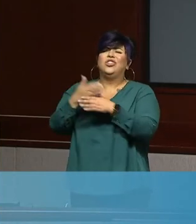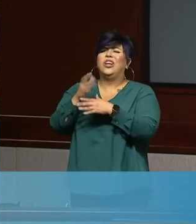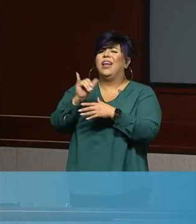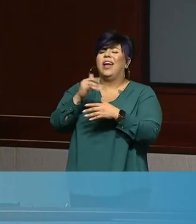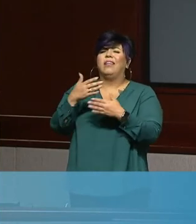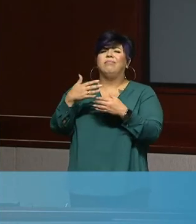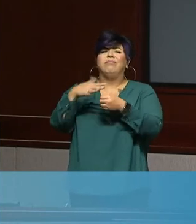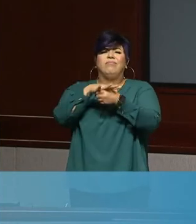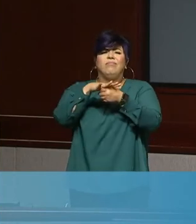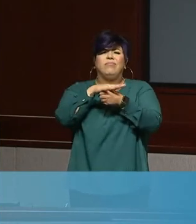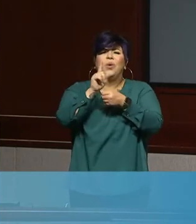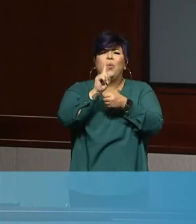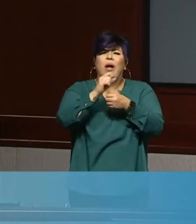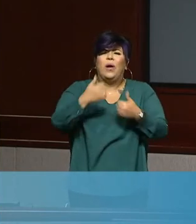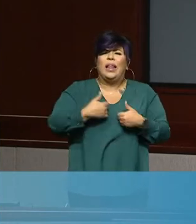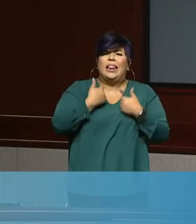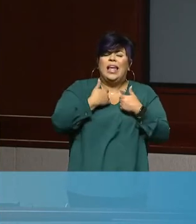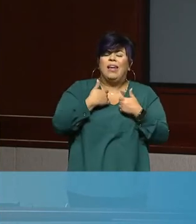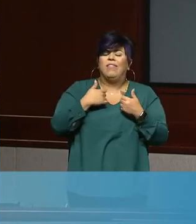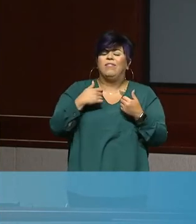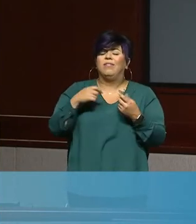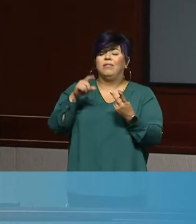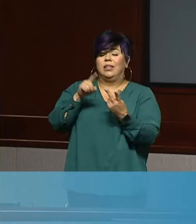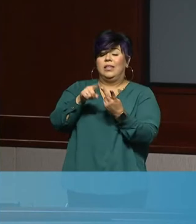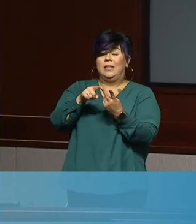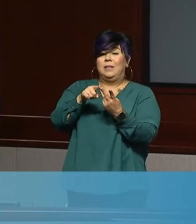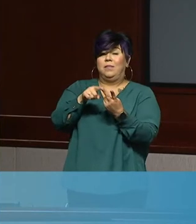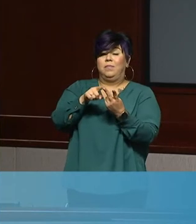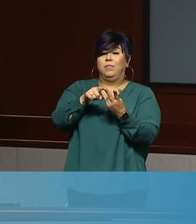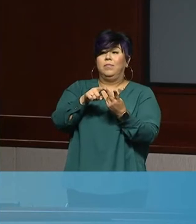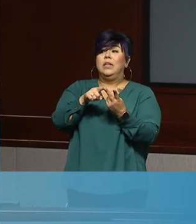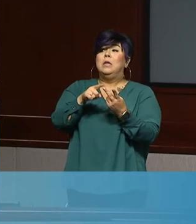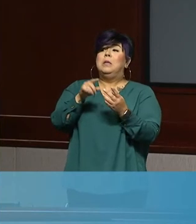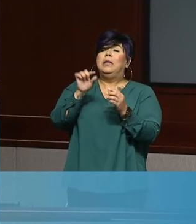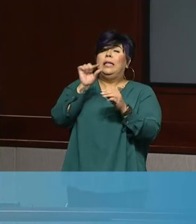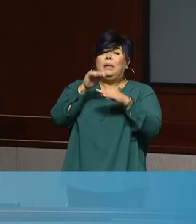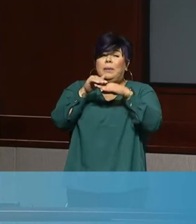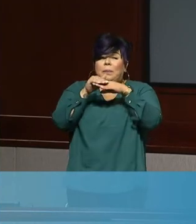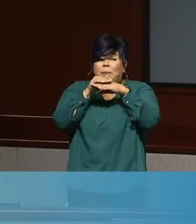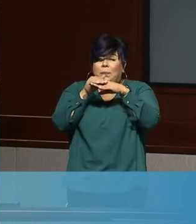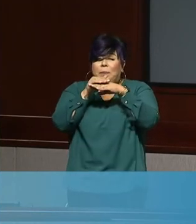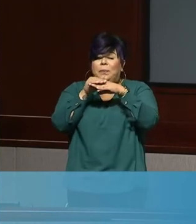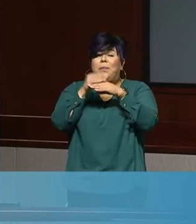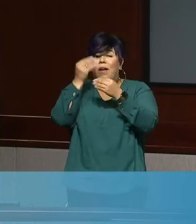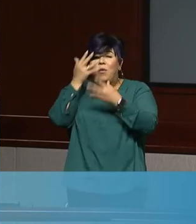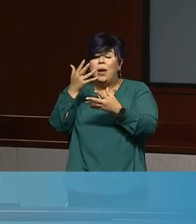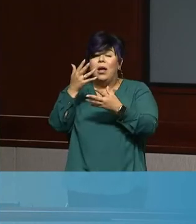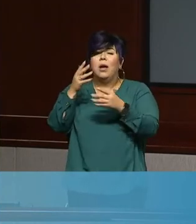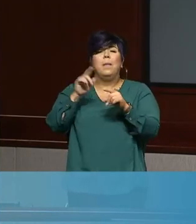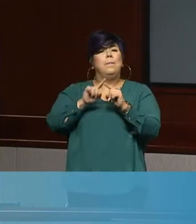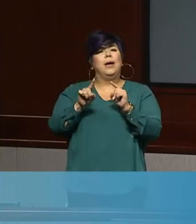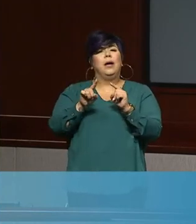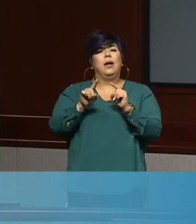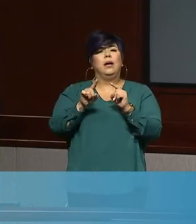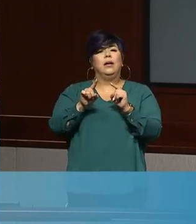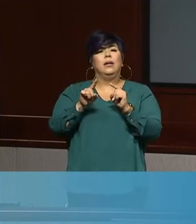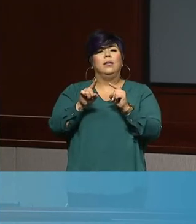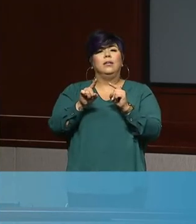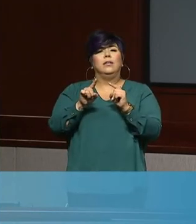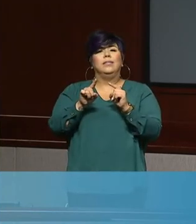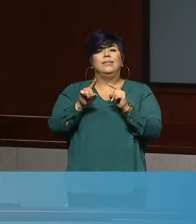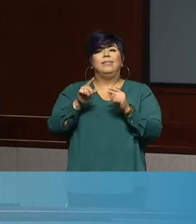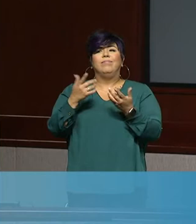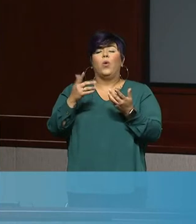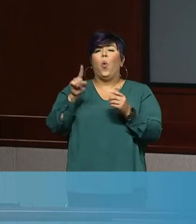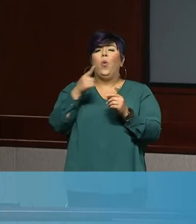the safe harbor method does not permit releasing geographic information below the first three digits of the zip